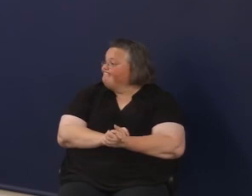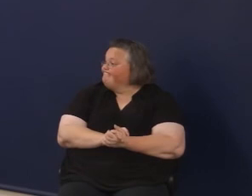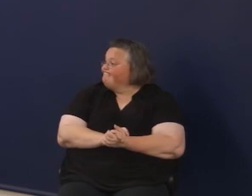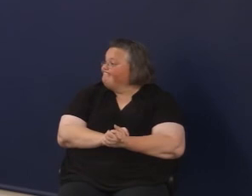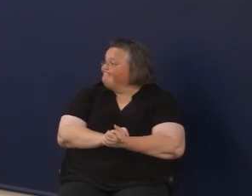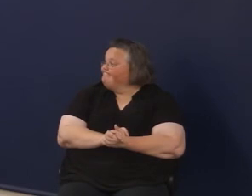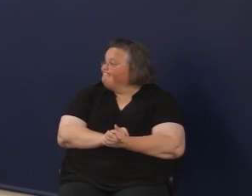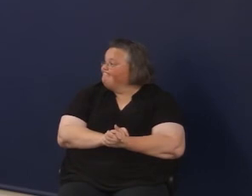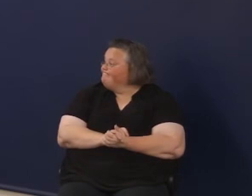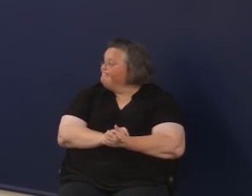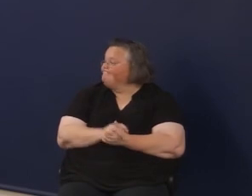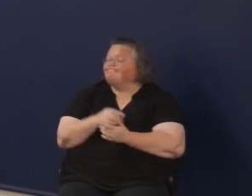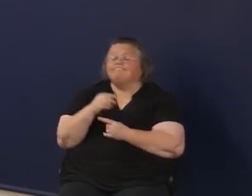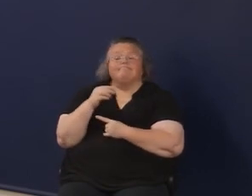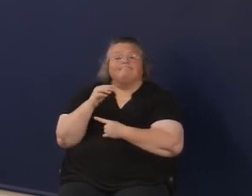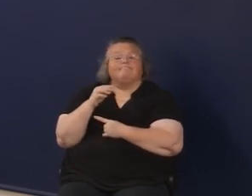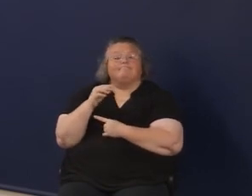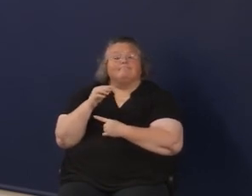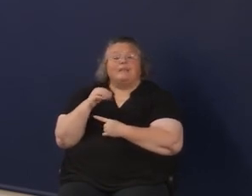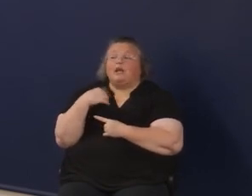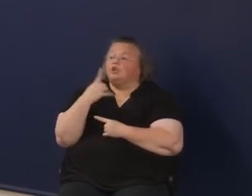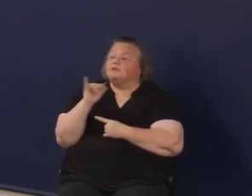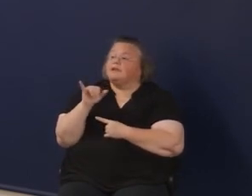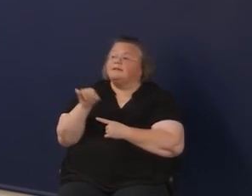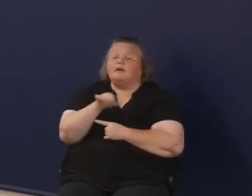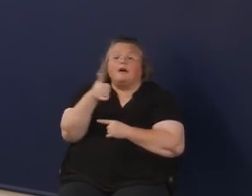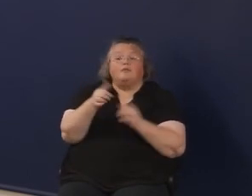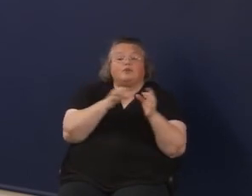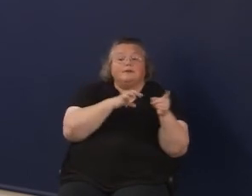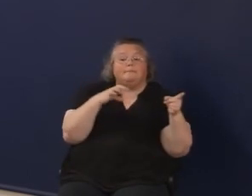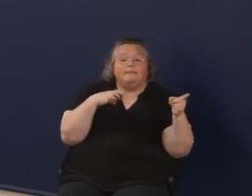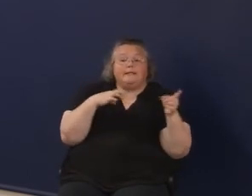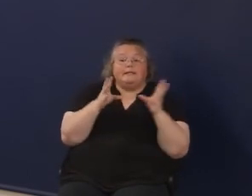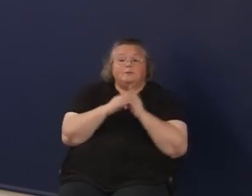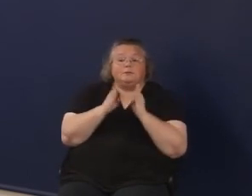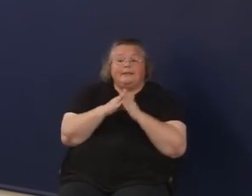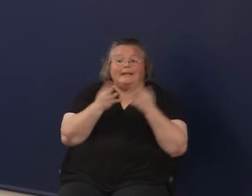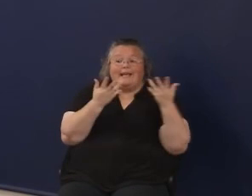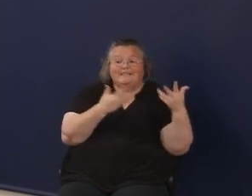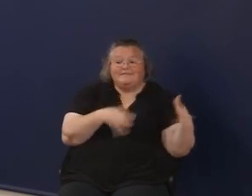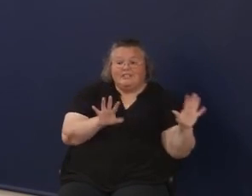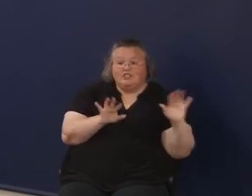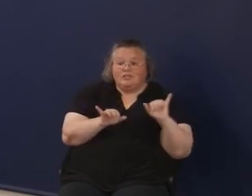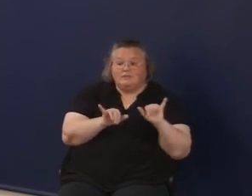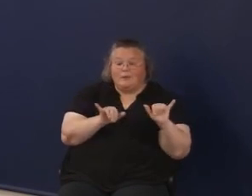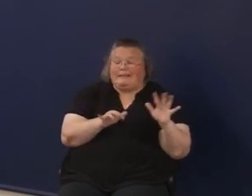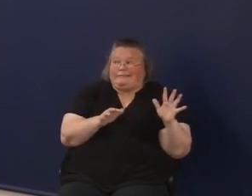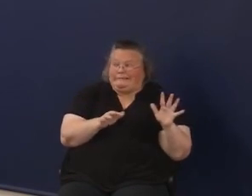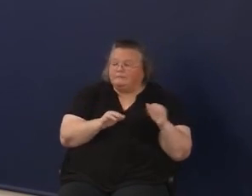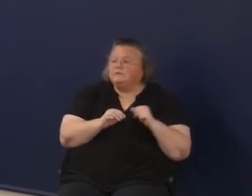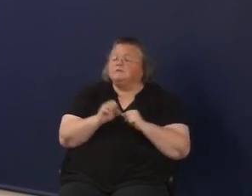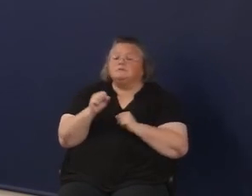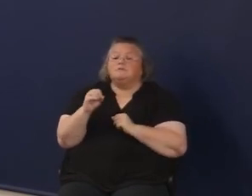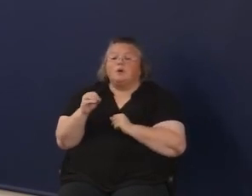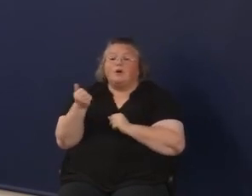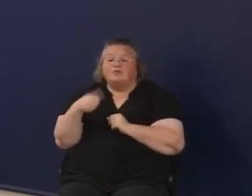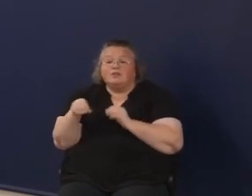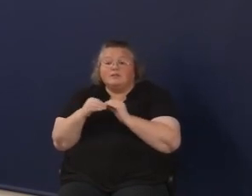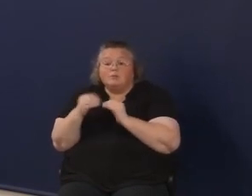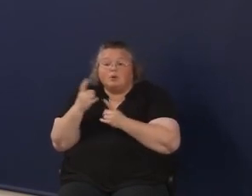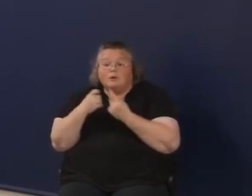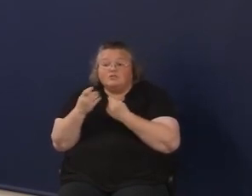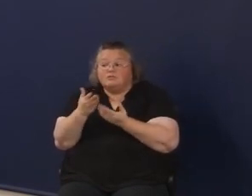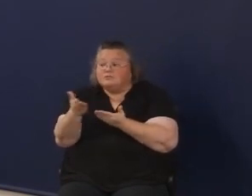It looks like our other committee that's meeting has finished up too. So are there any more